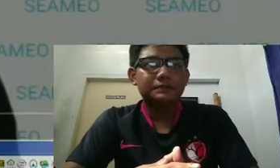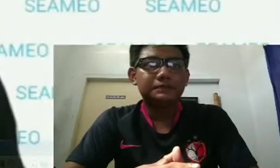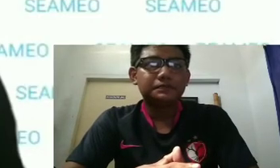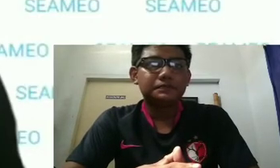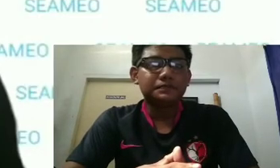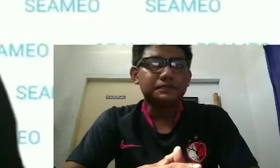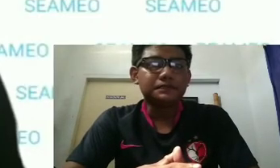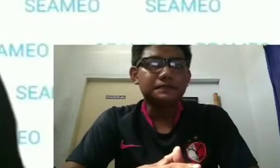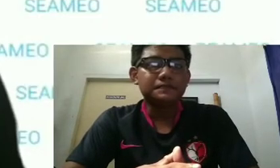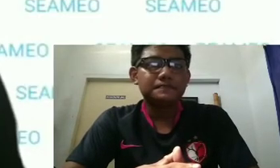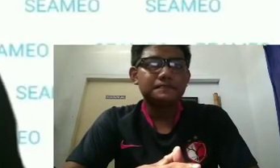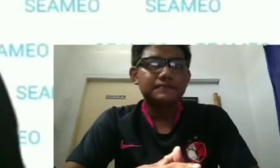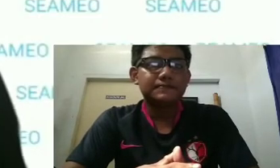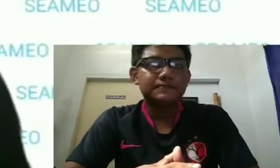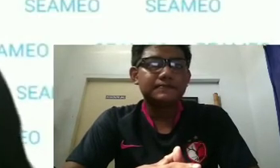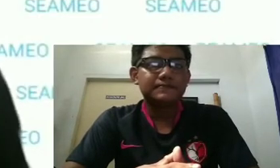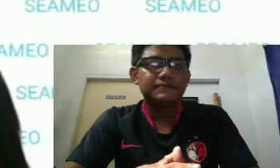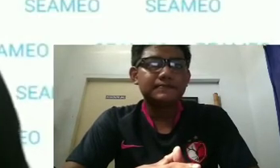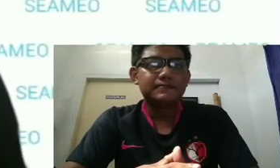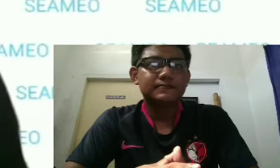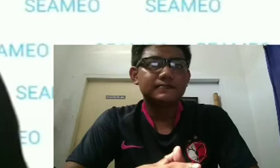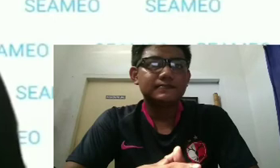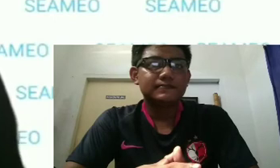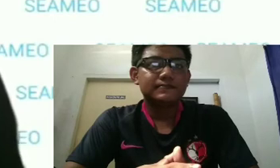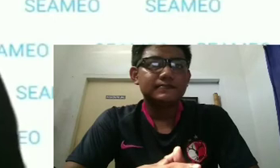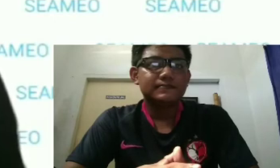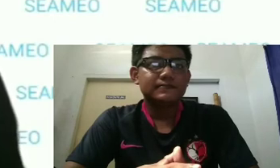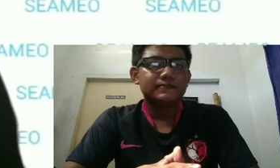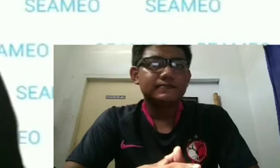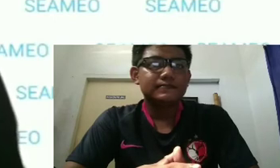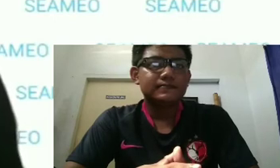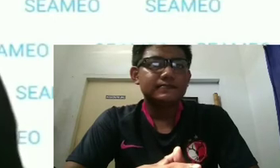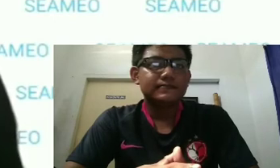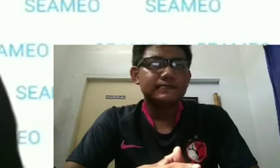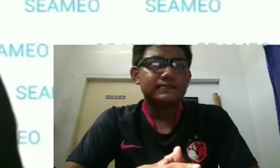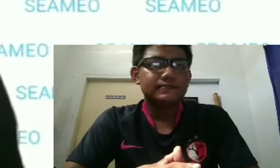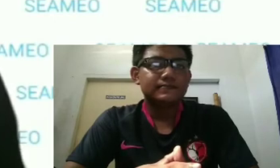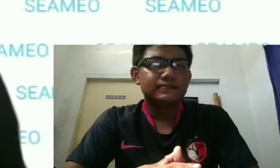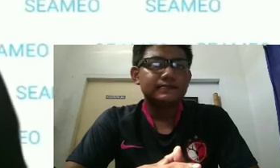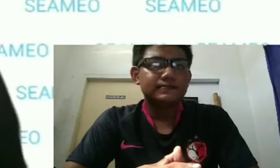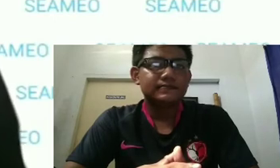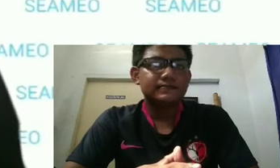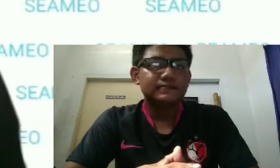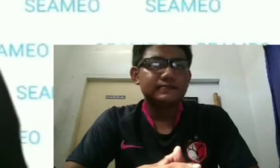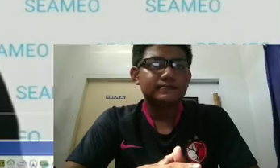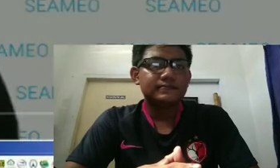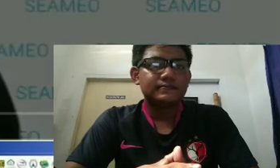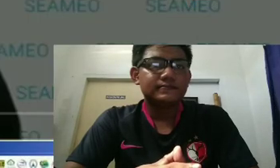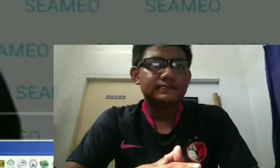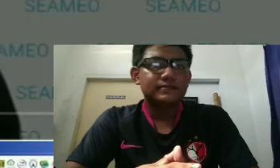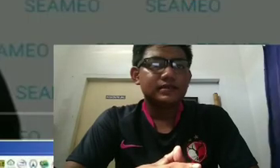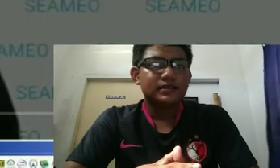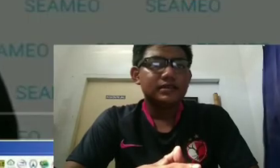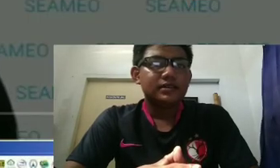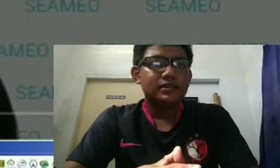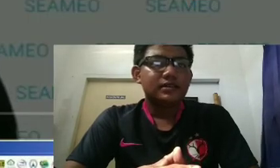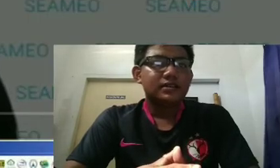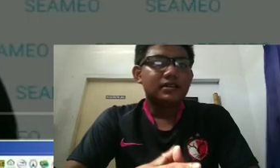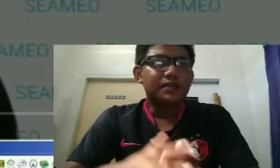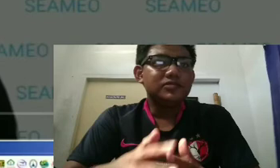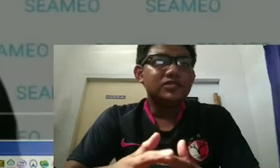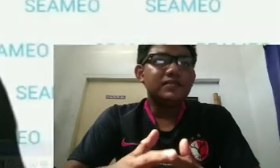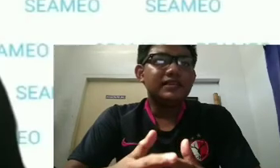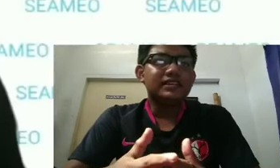also learn and so proud of these stories shared with us this created a lot of